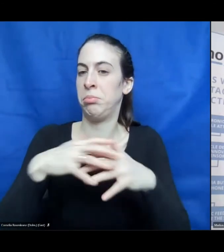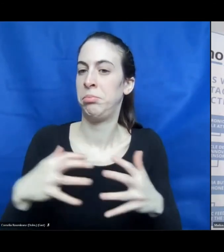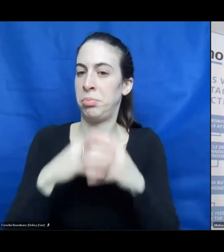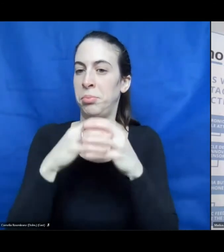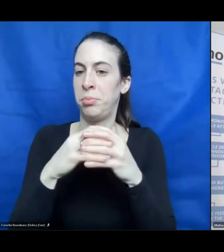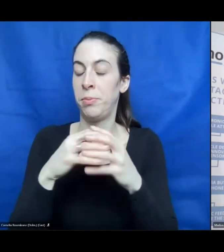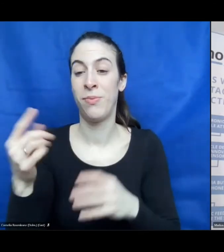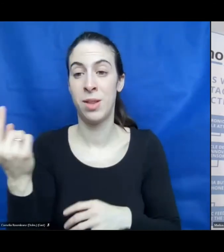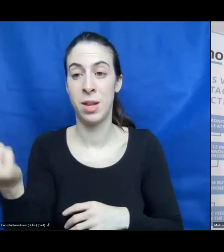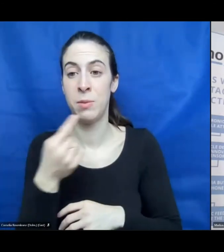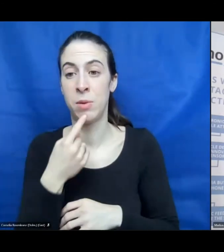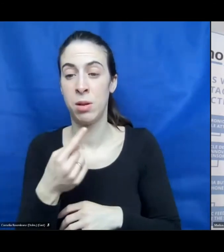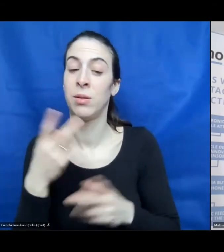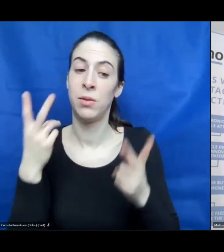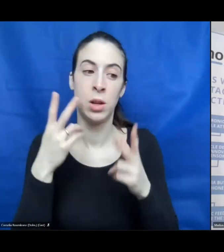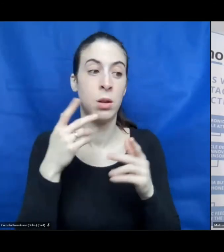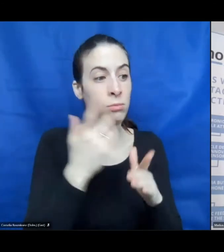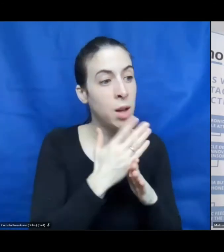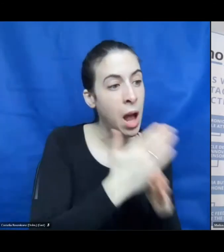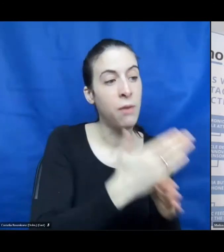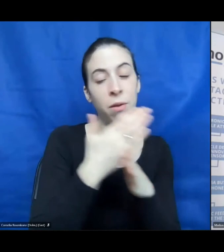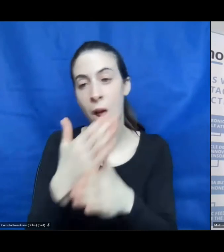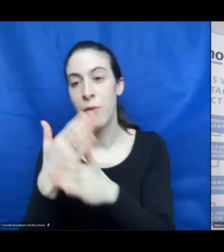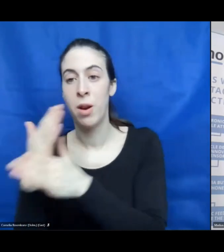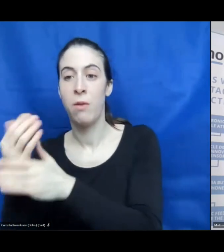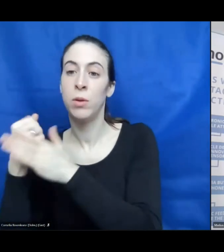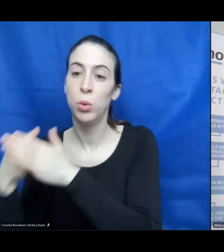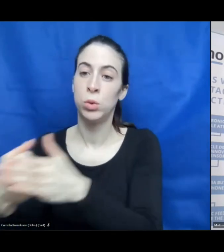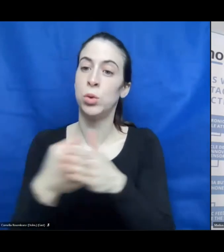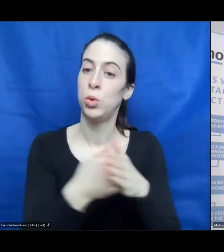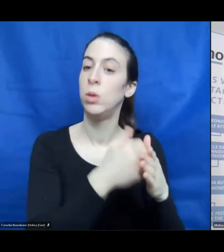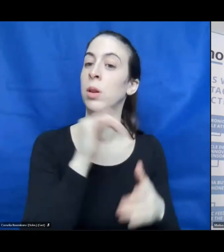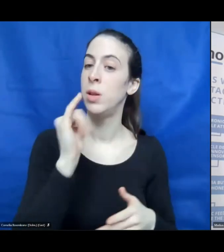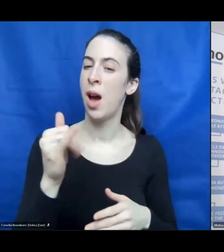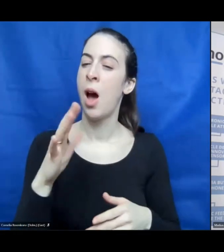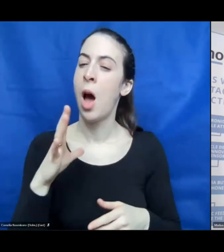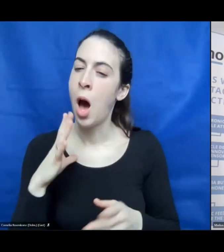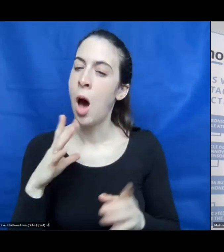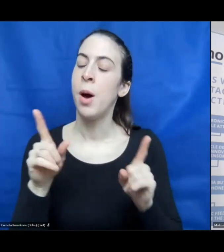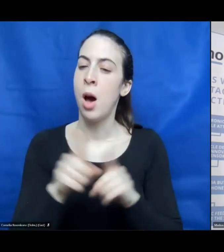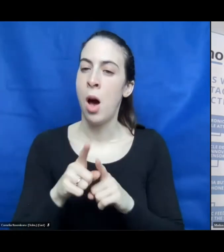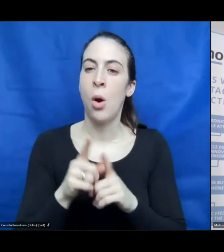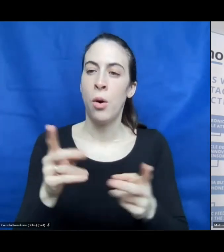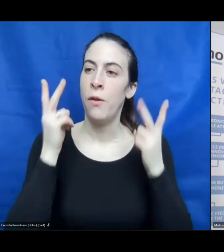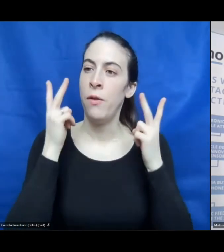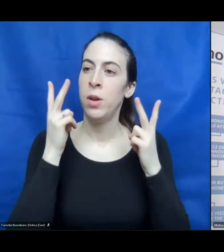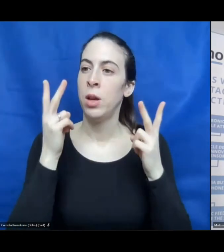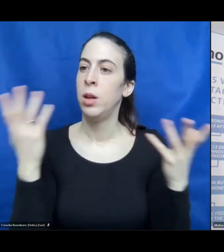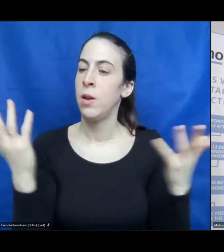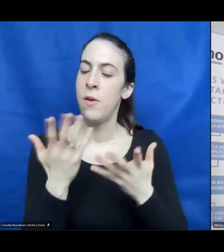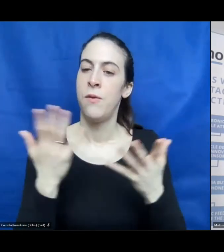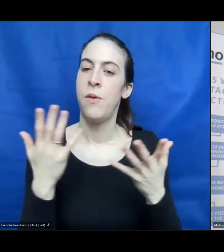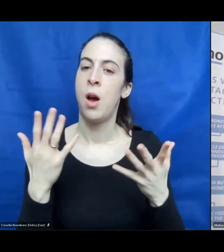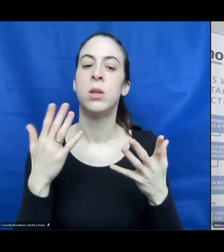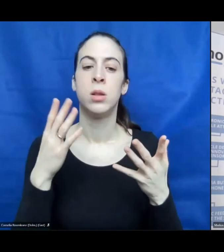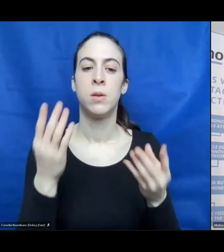help each other, connect to each other, sure. But I think another big aspect should be to